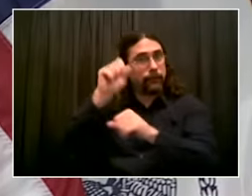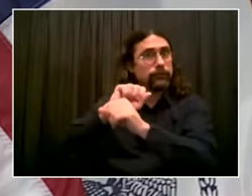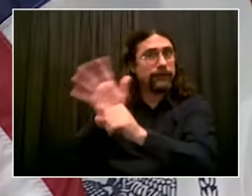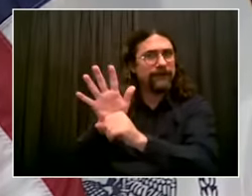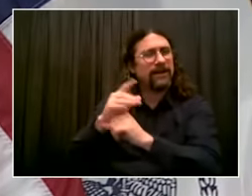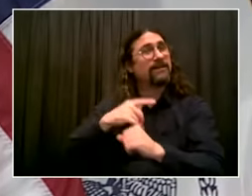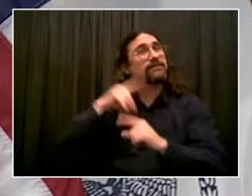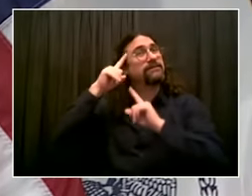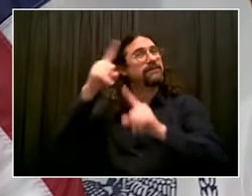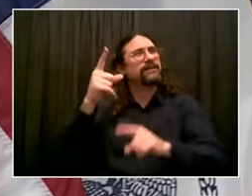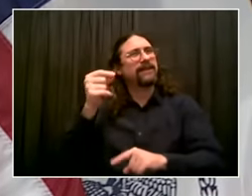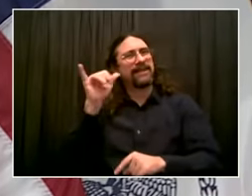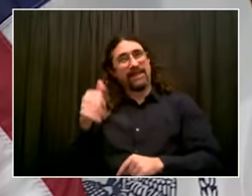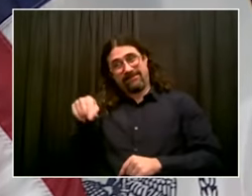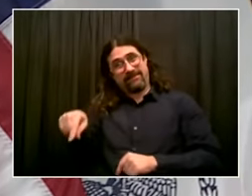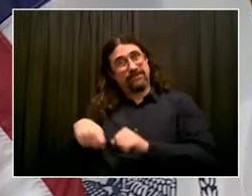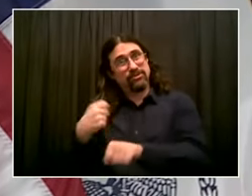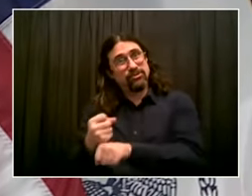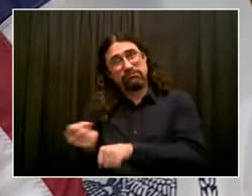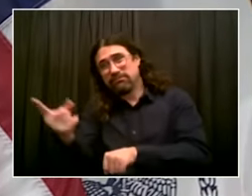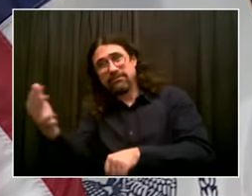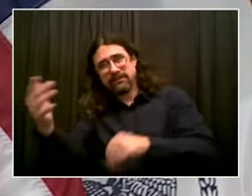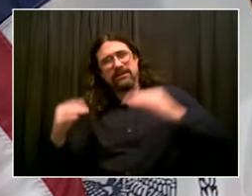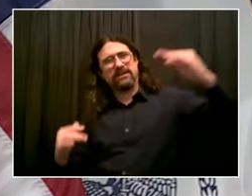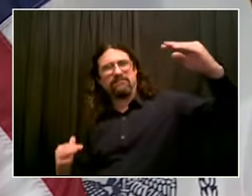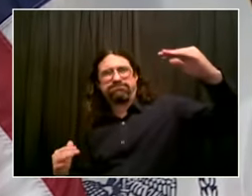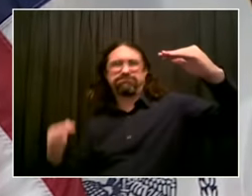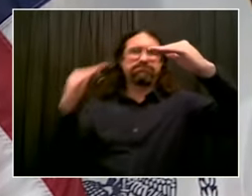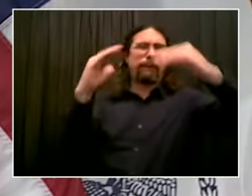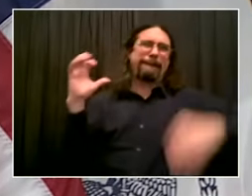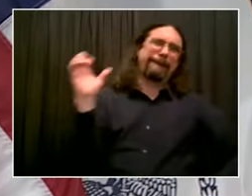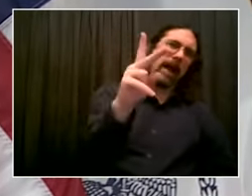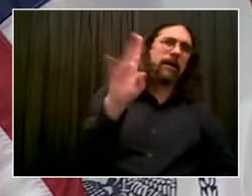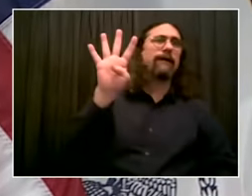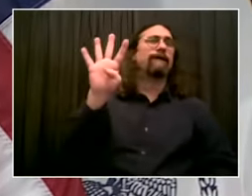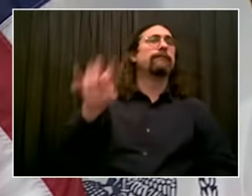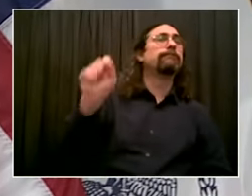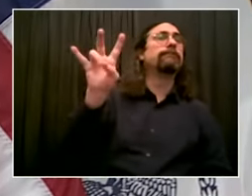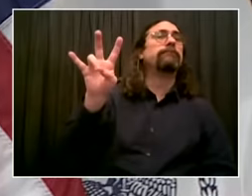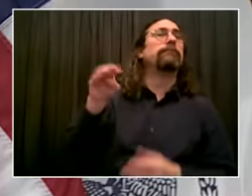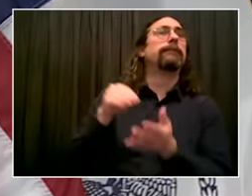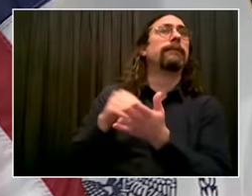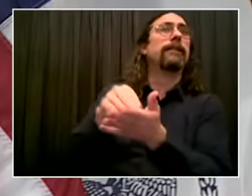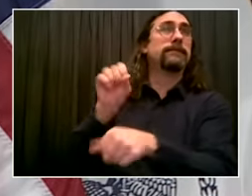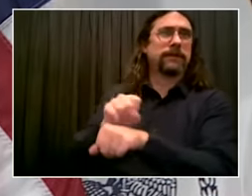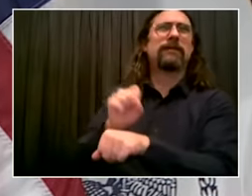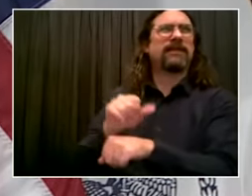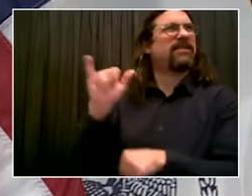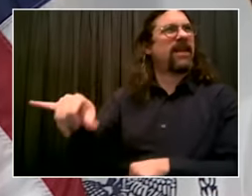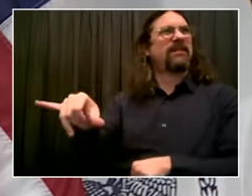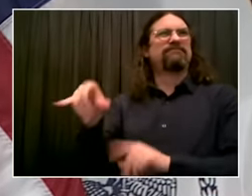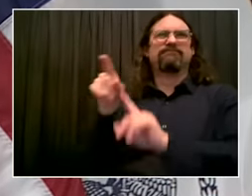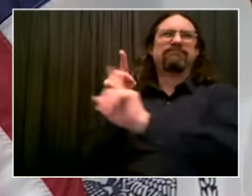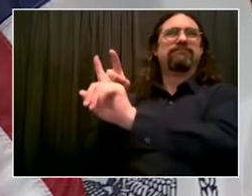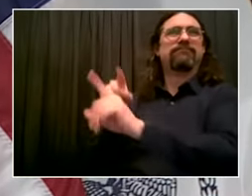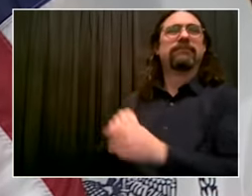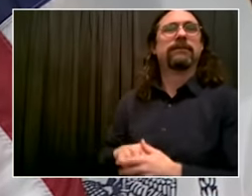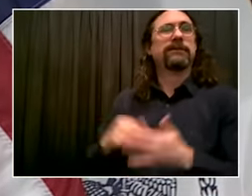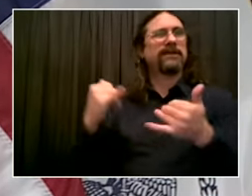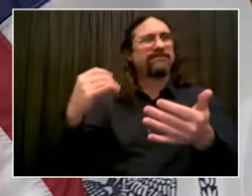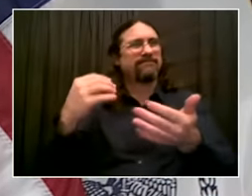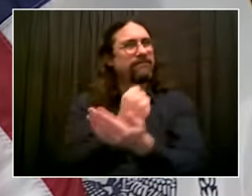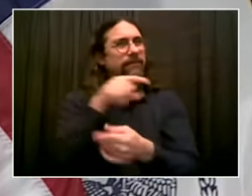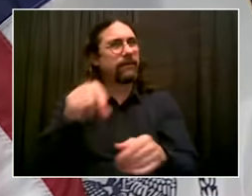this with equity. This is a once in a generation opportunity to break the status quo and create fairness and equality.